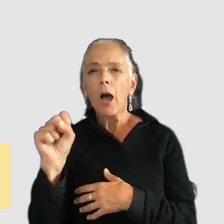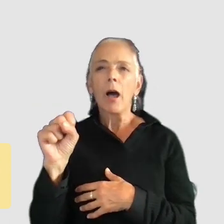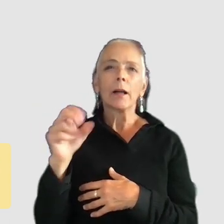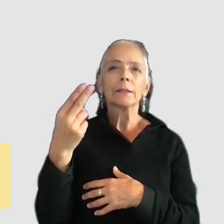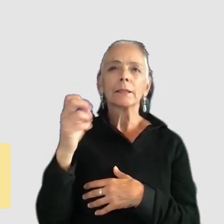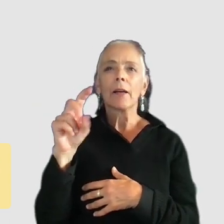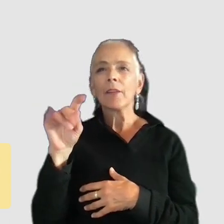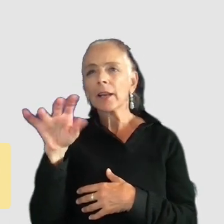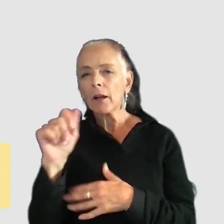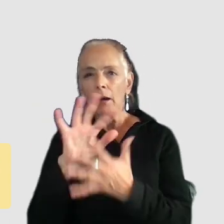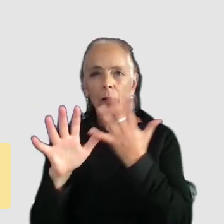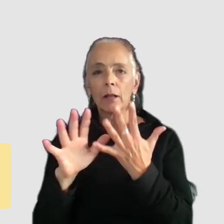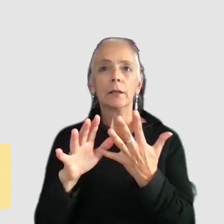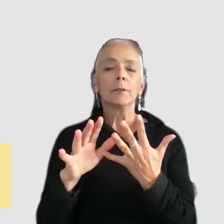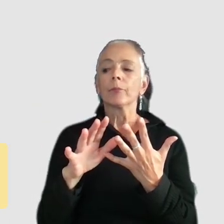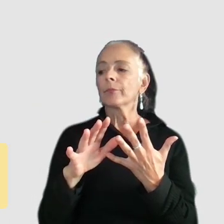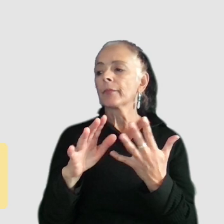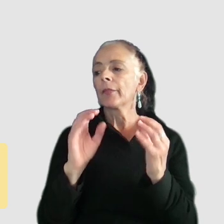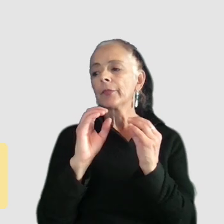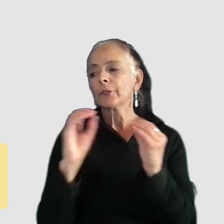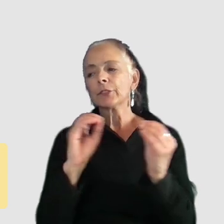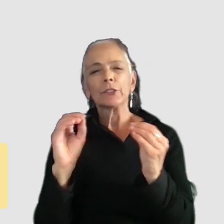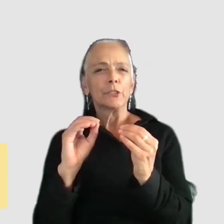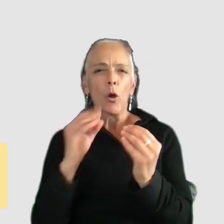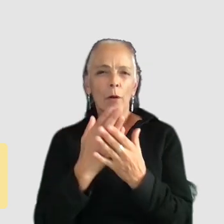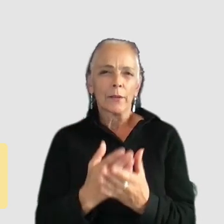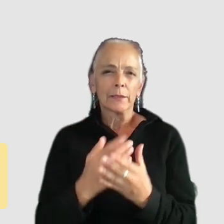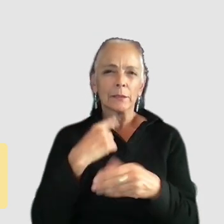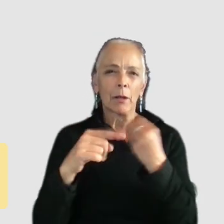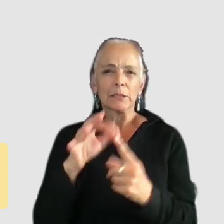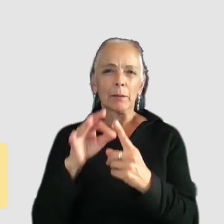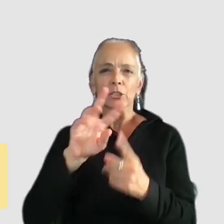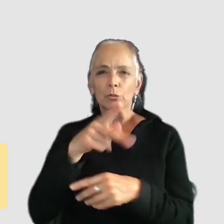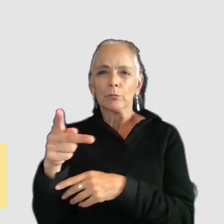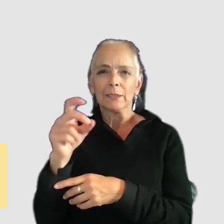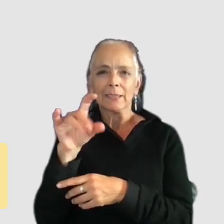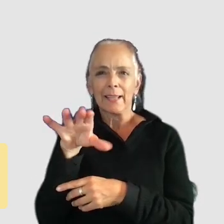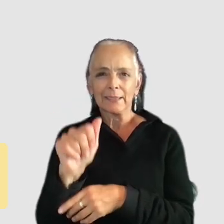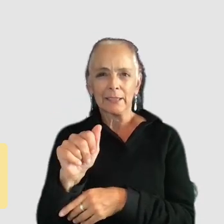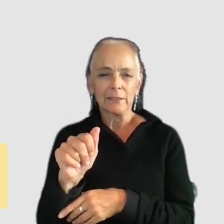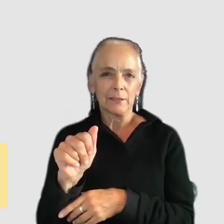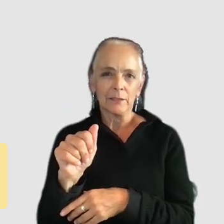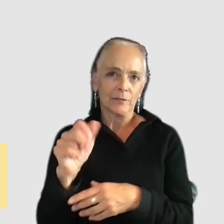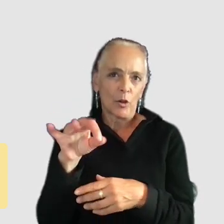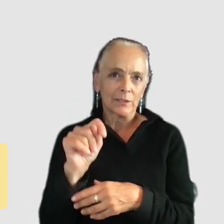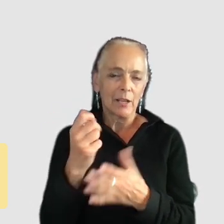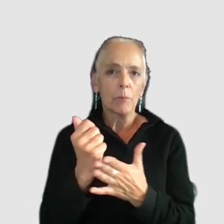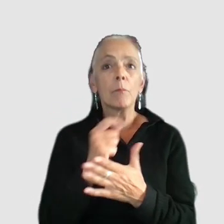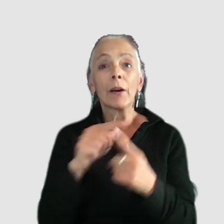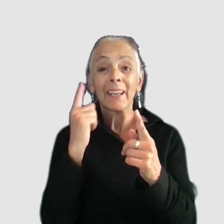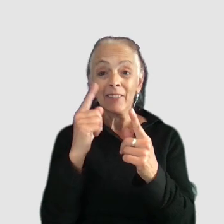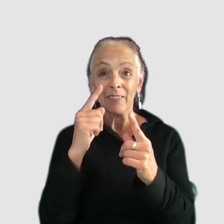suggest that special dyslexia fonts actually increase reading performance uh but we do know that things like tight spacing between characters